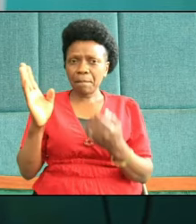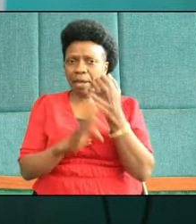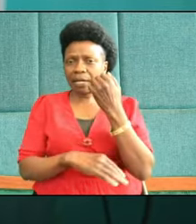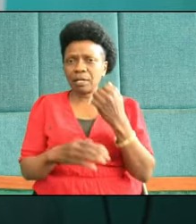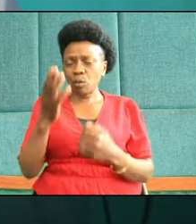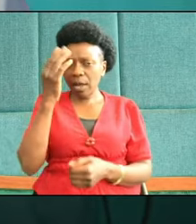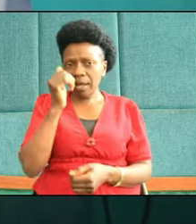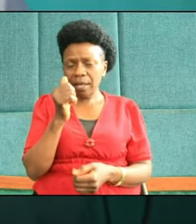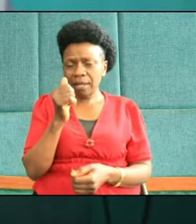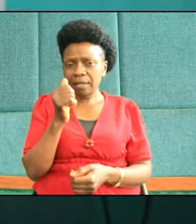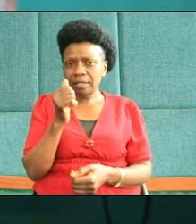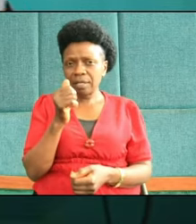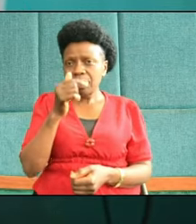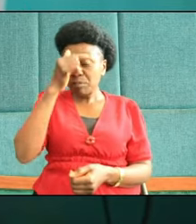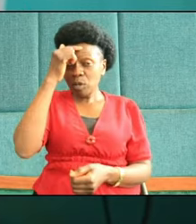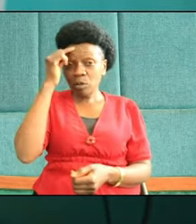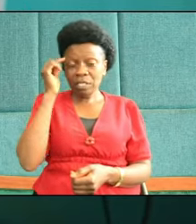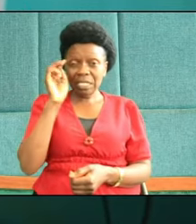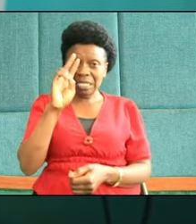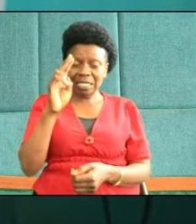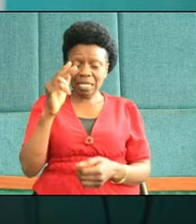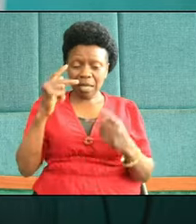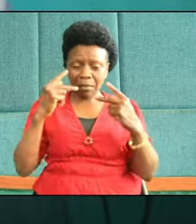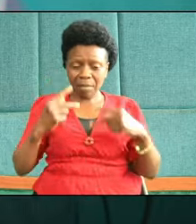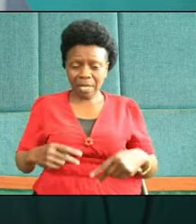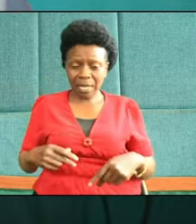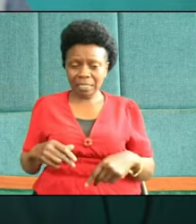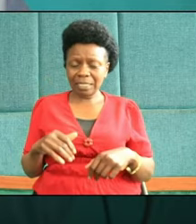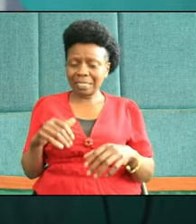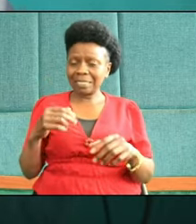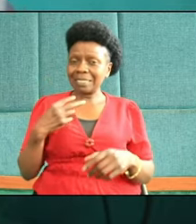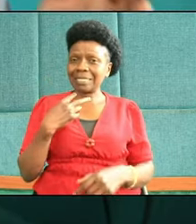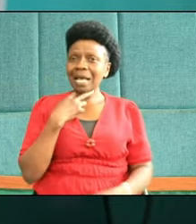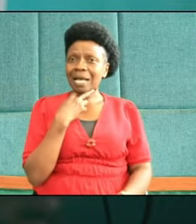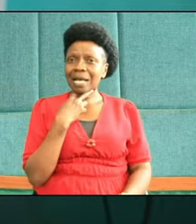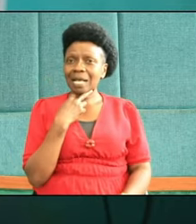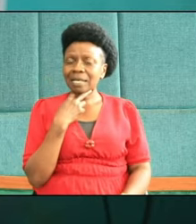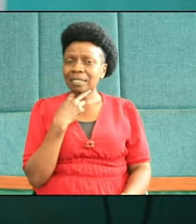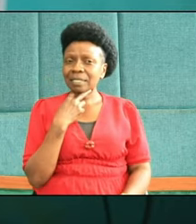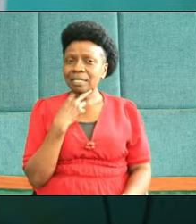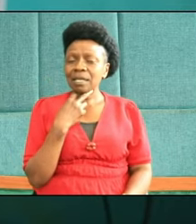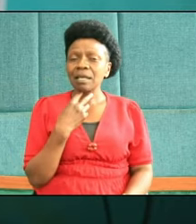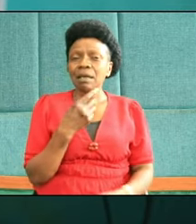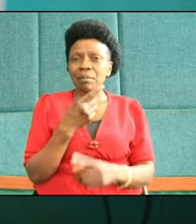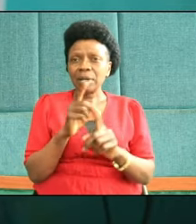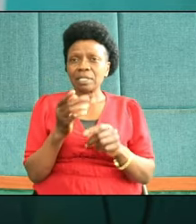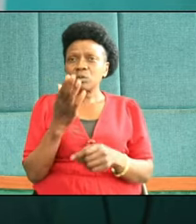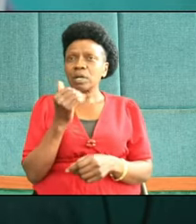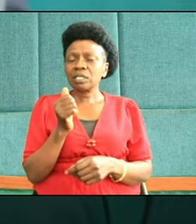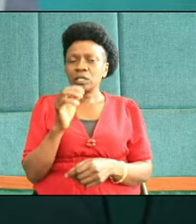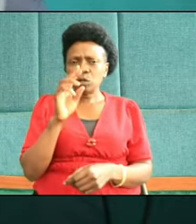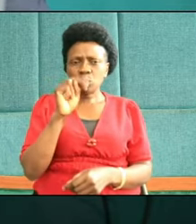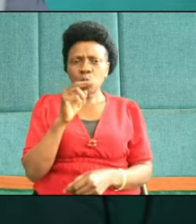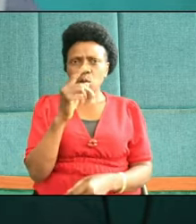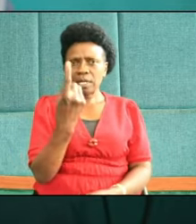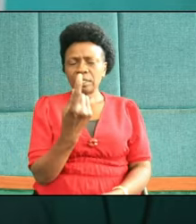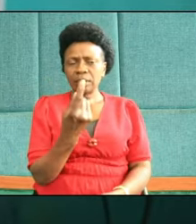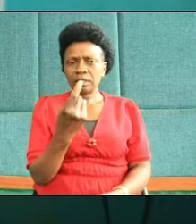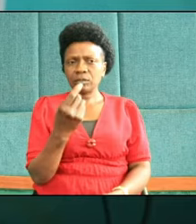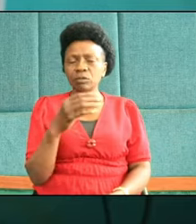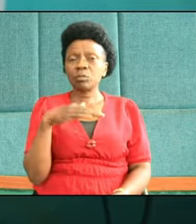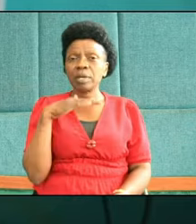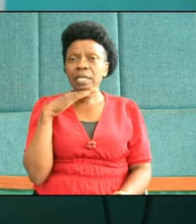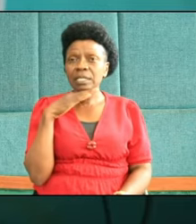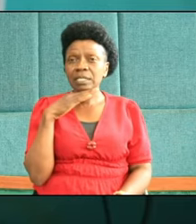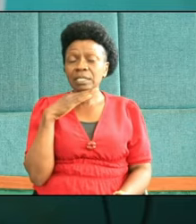It could be like this, that we have come in this place, and yet we don't have anyone to call a friend. But I want to announce this